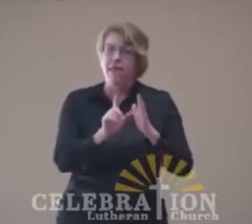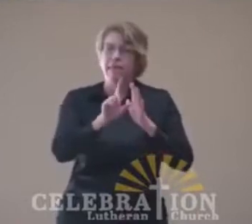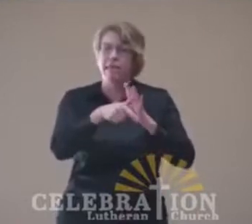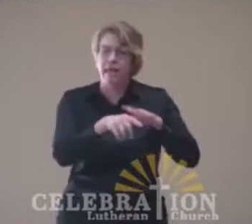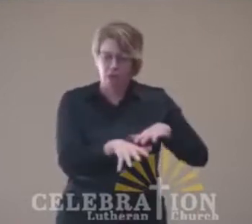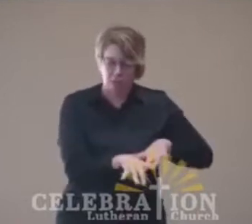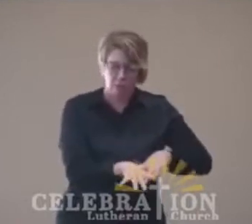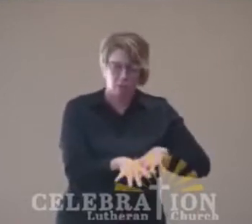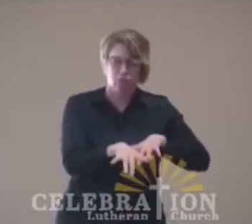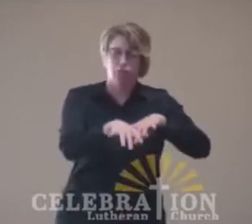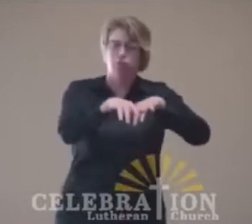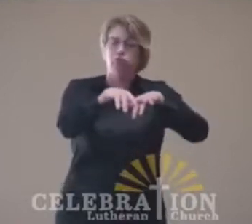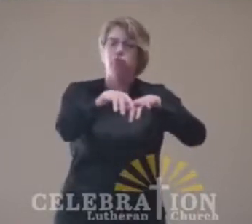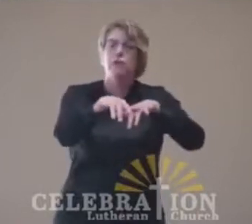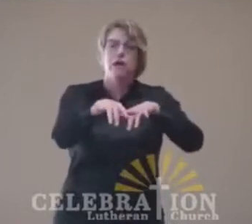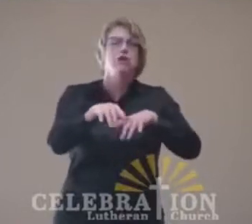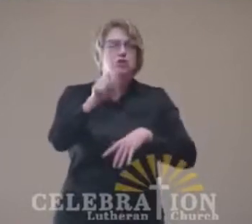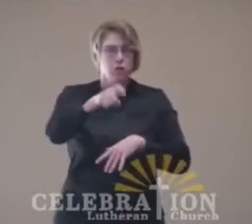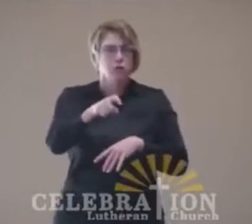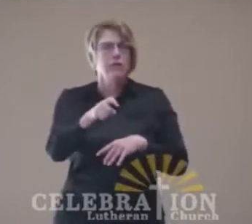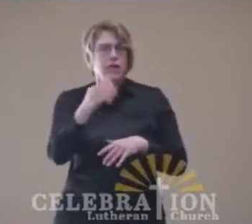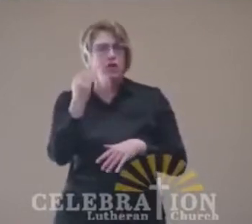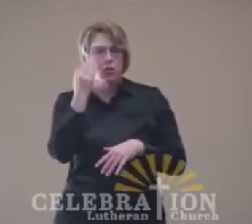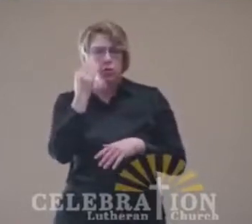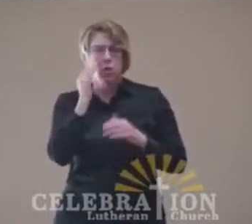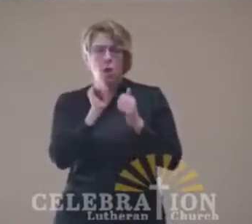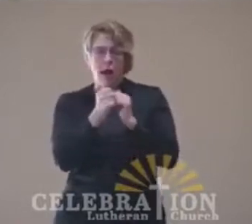you needed to know how to cross a river safely.